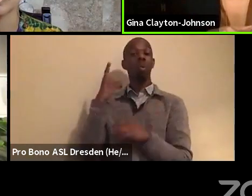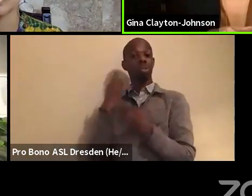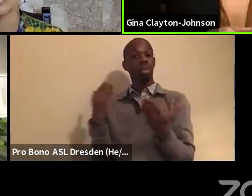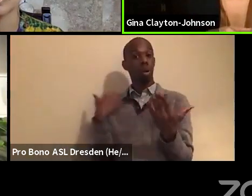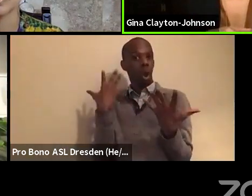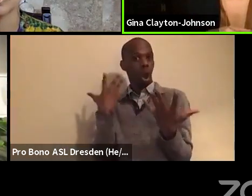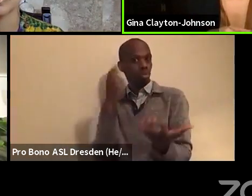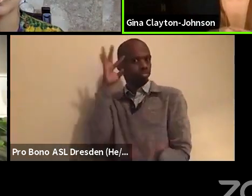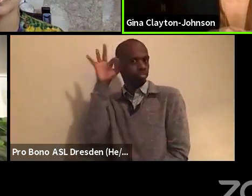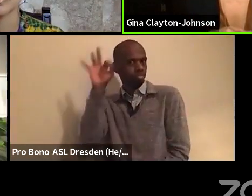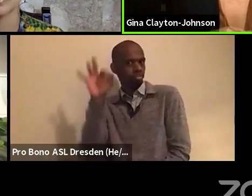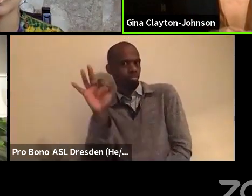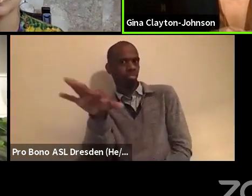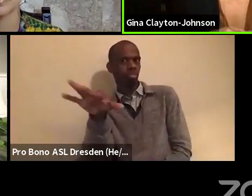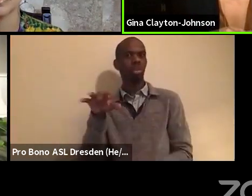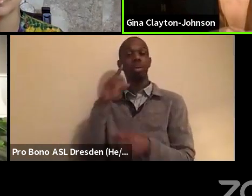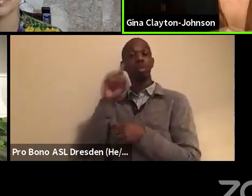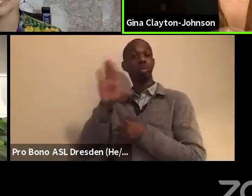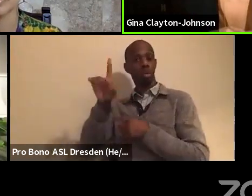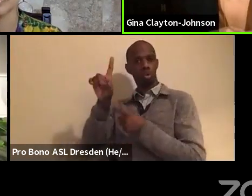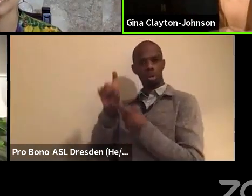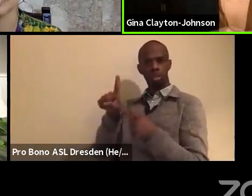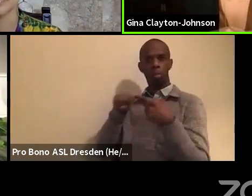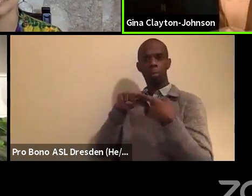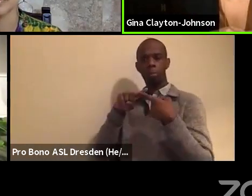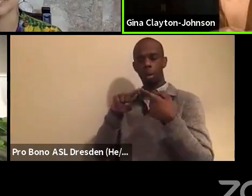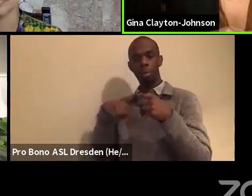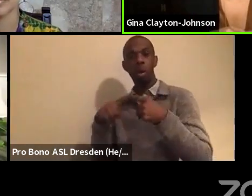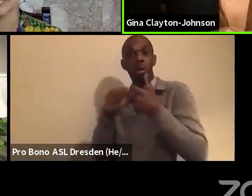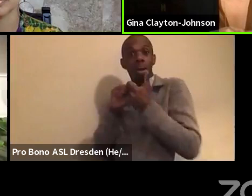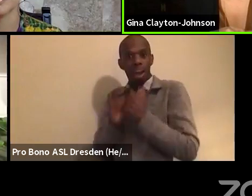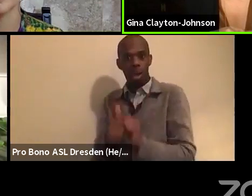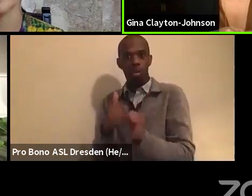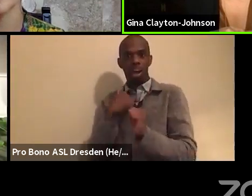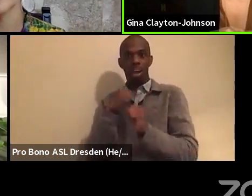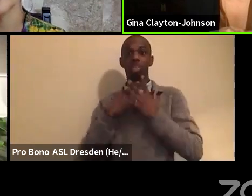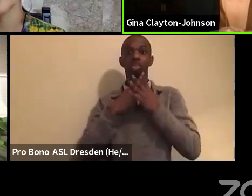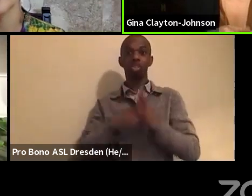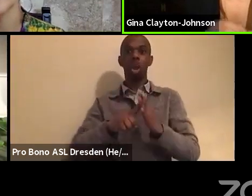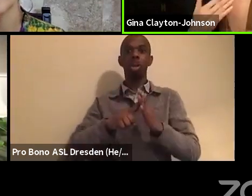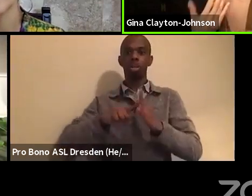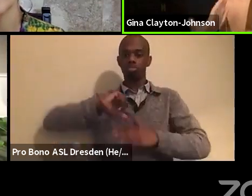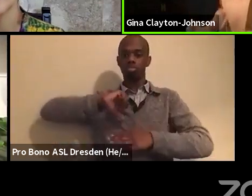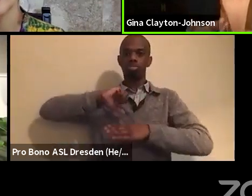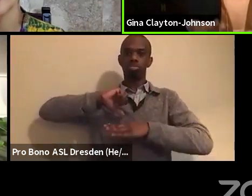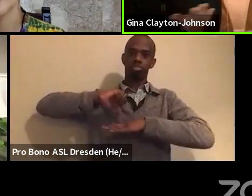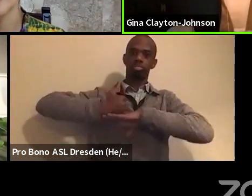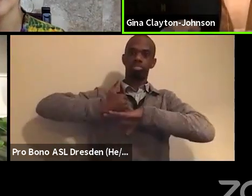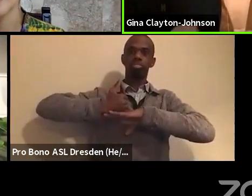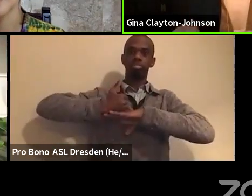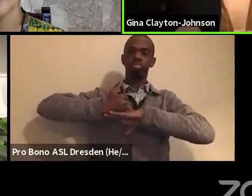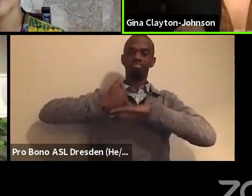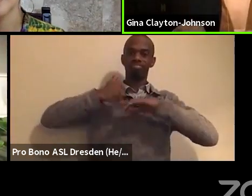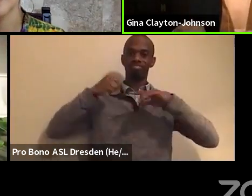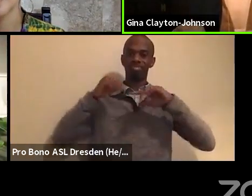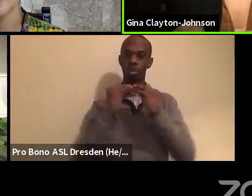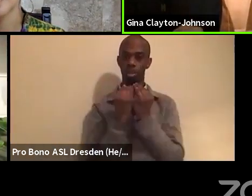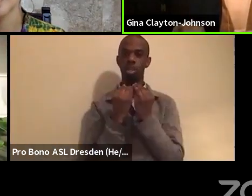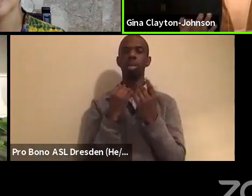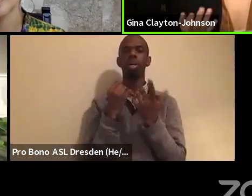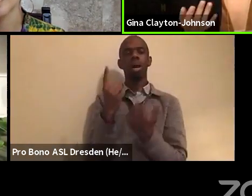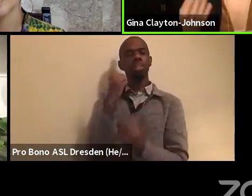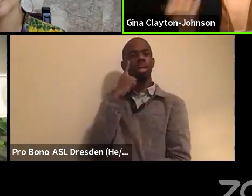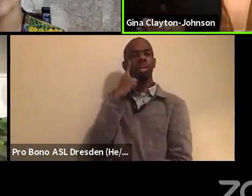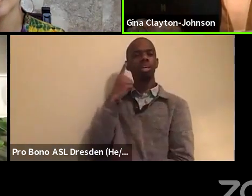talk, to speak to your question about the origin, you know, one of the things that I think people are curious about